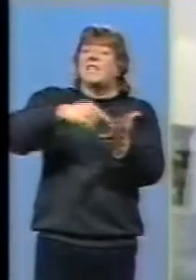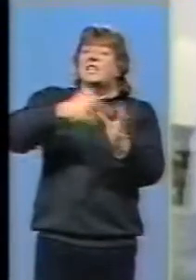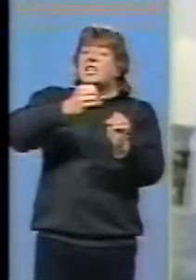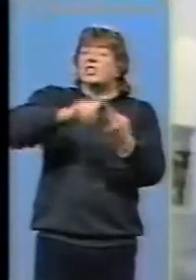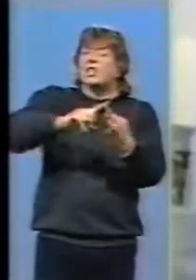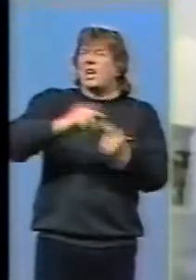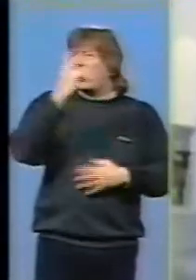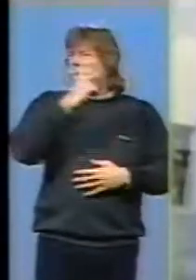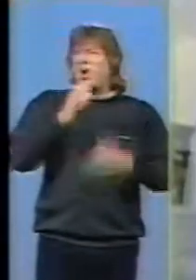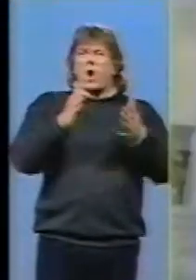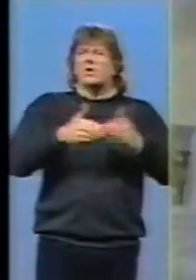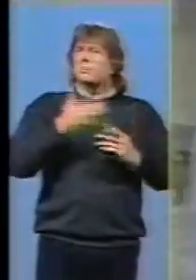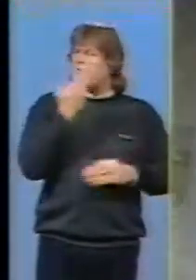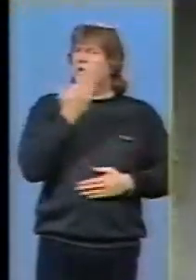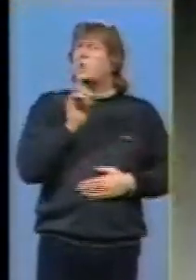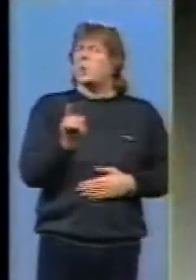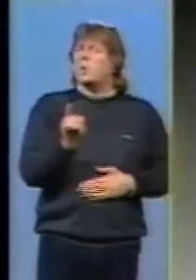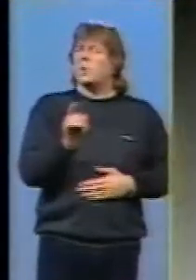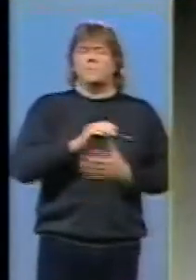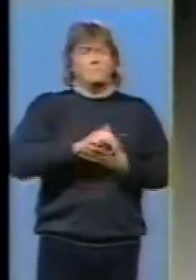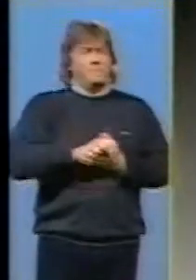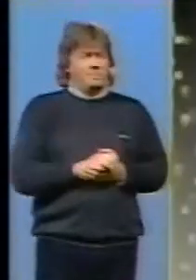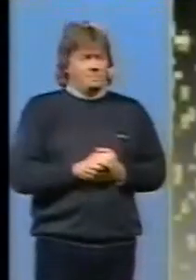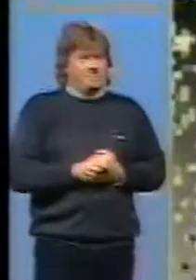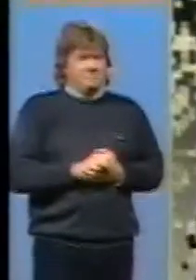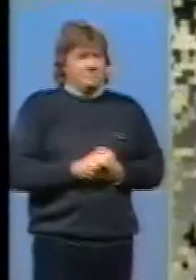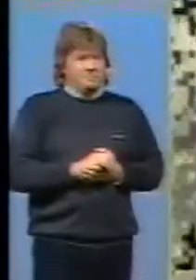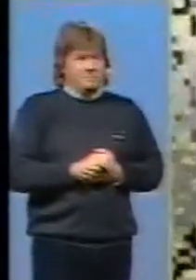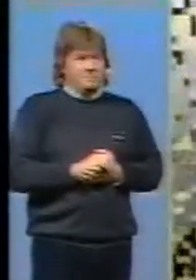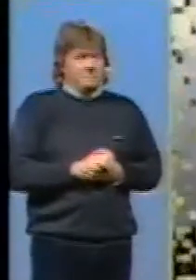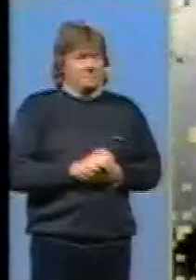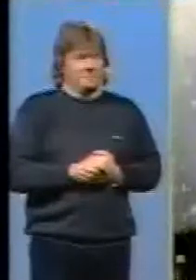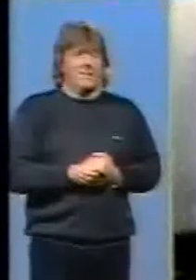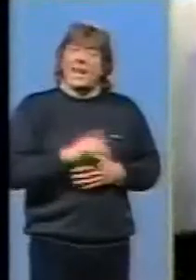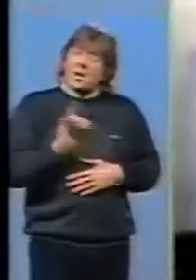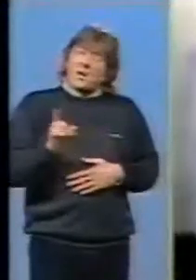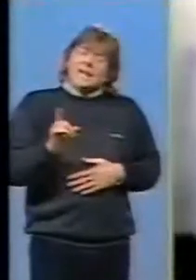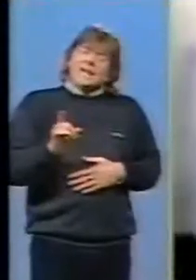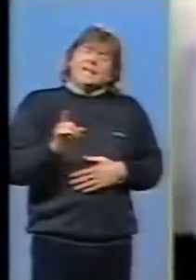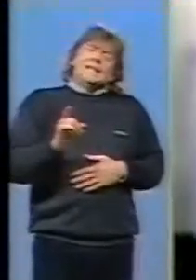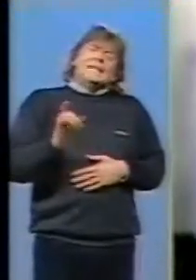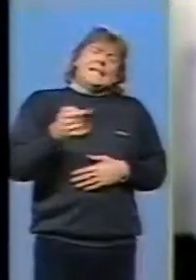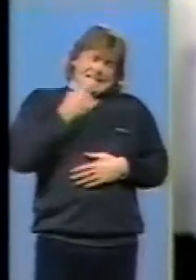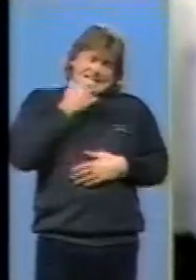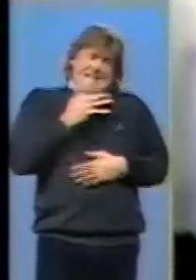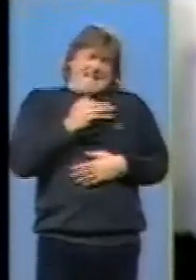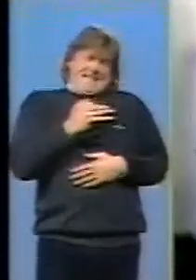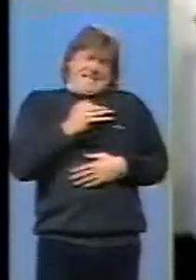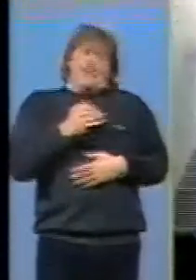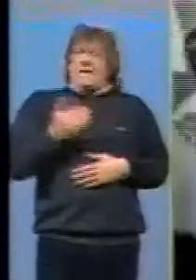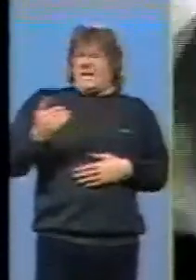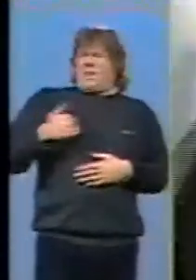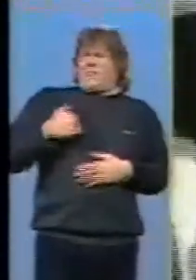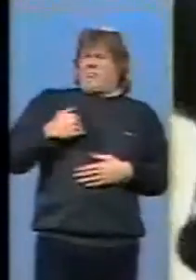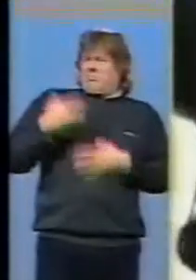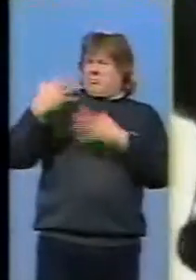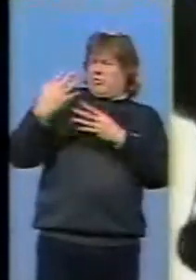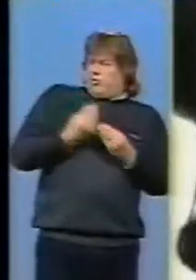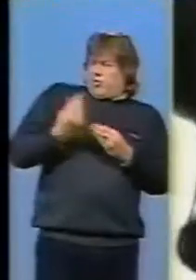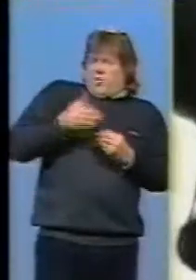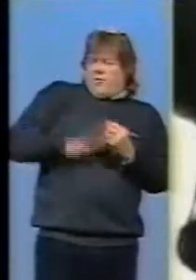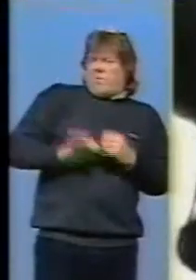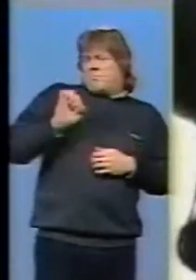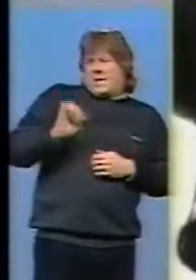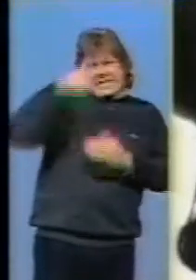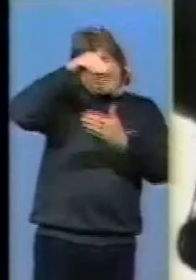Sussex I'm spasticus I'm spasticus Jury claims that he didn't just draw on his own life when writing